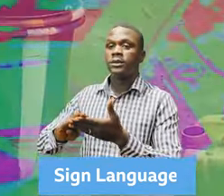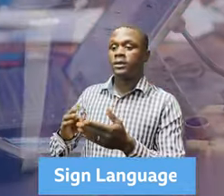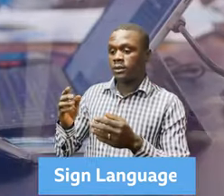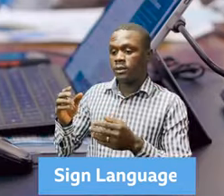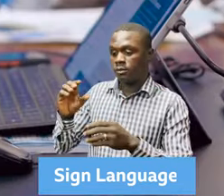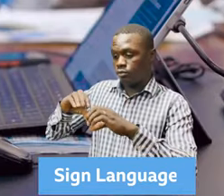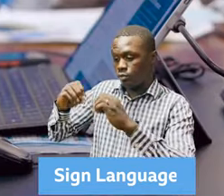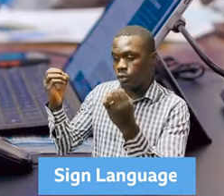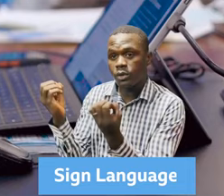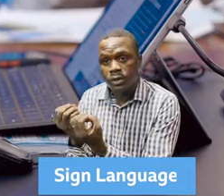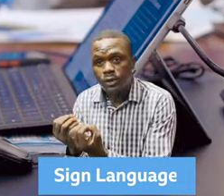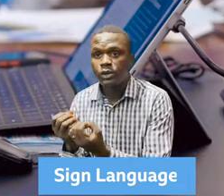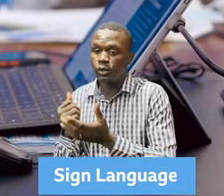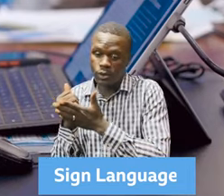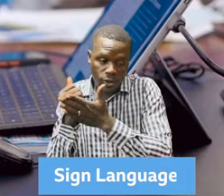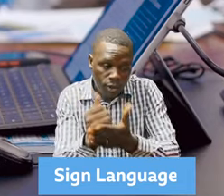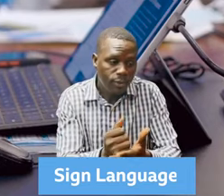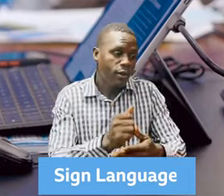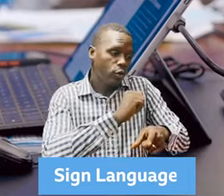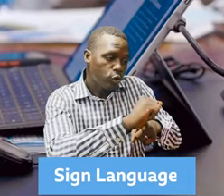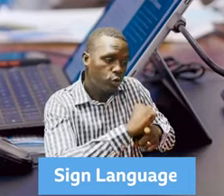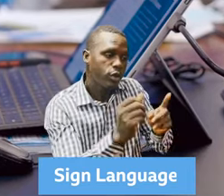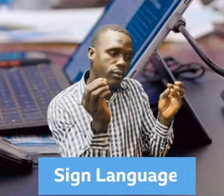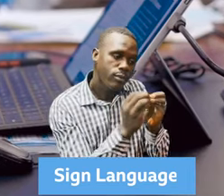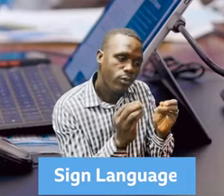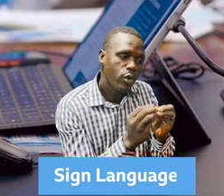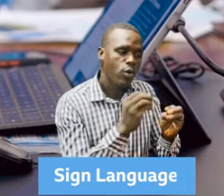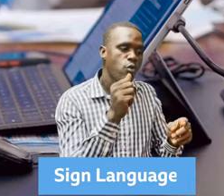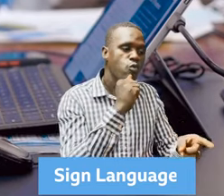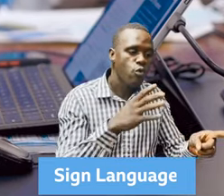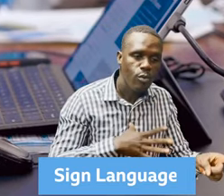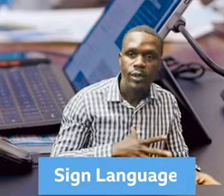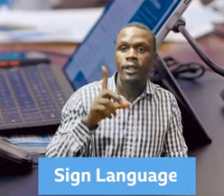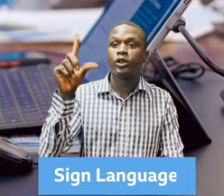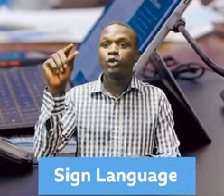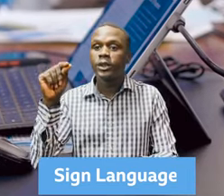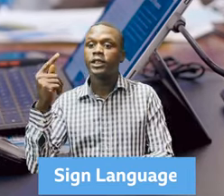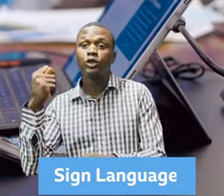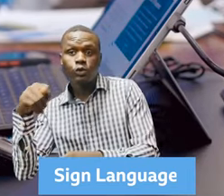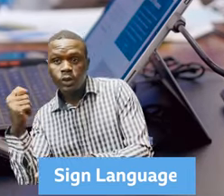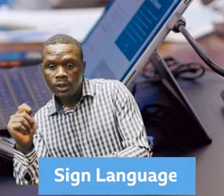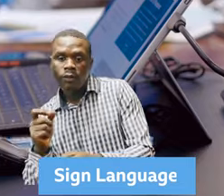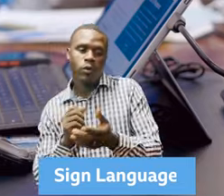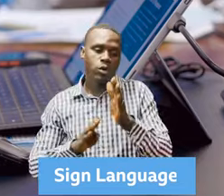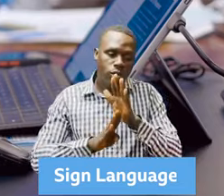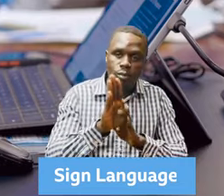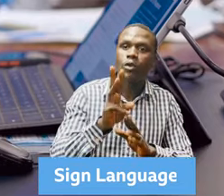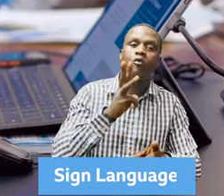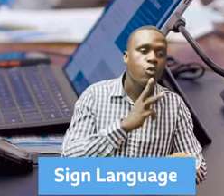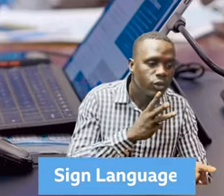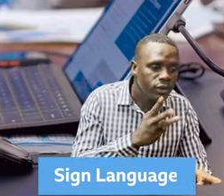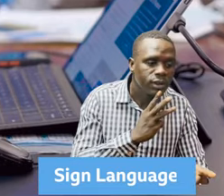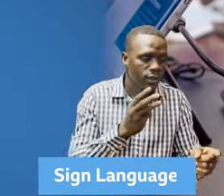that will be managed by women and 20 public toilets to improve water and sanitation in the markets